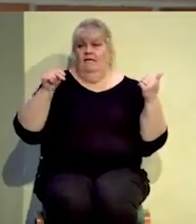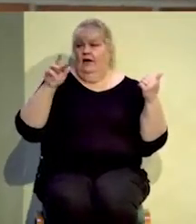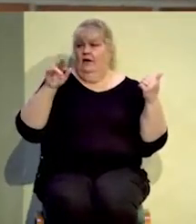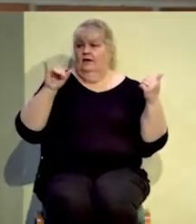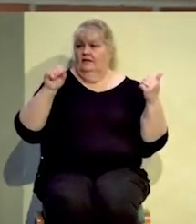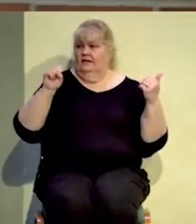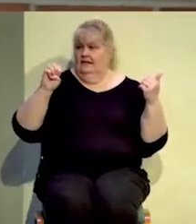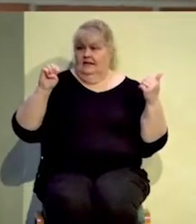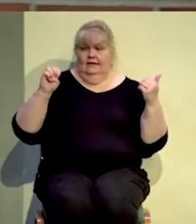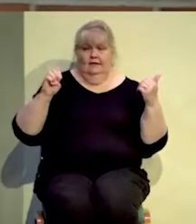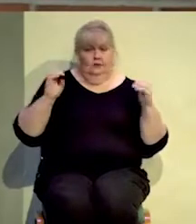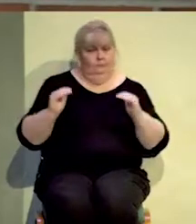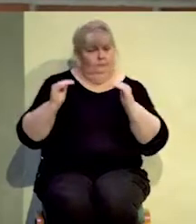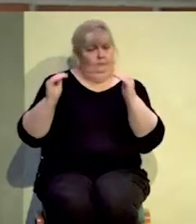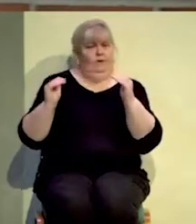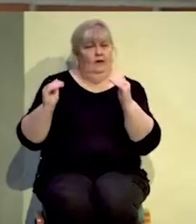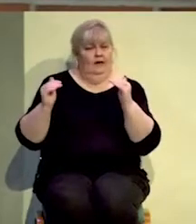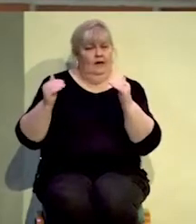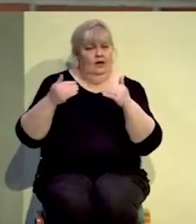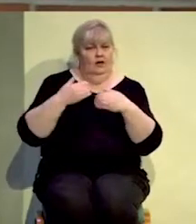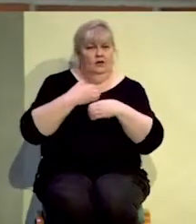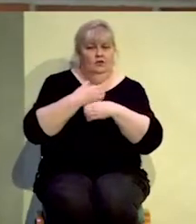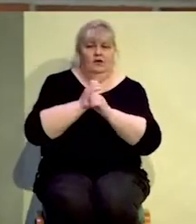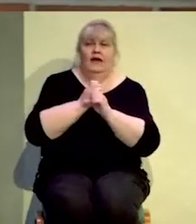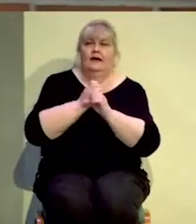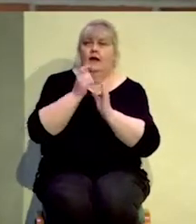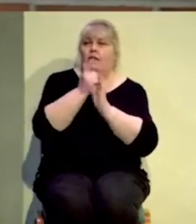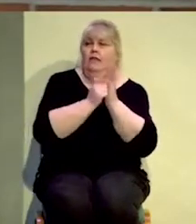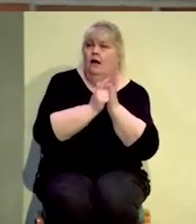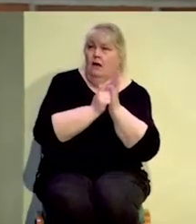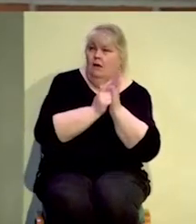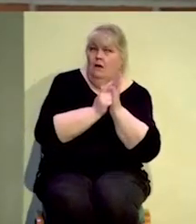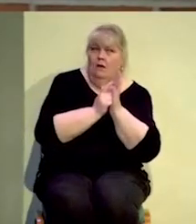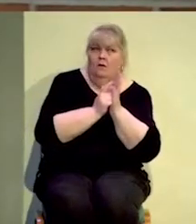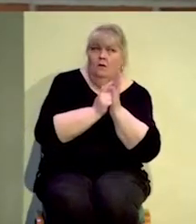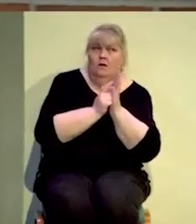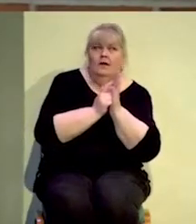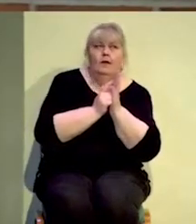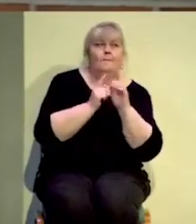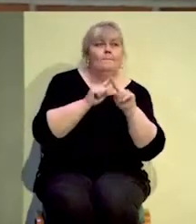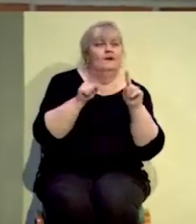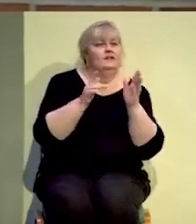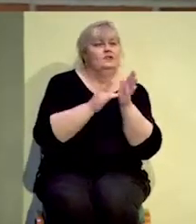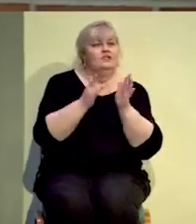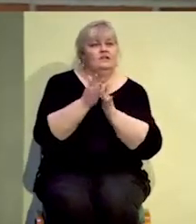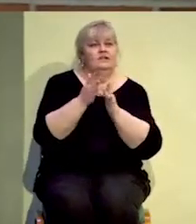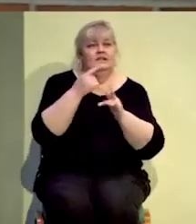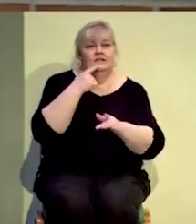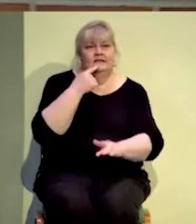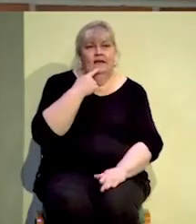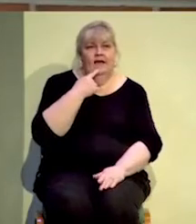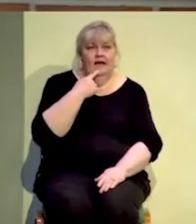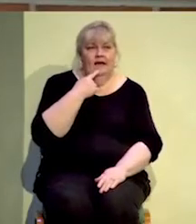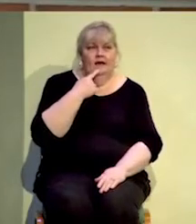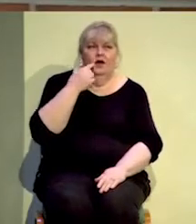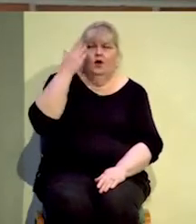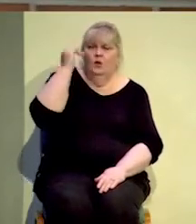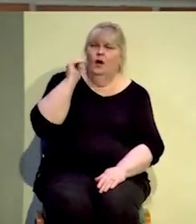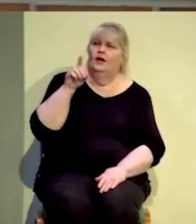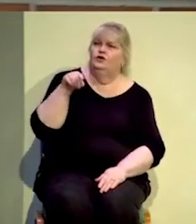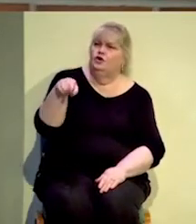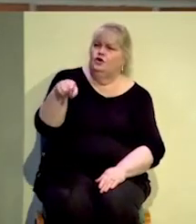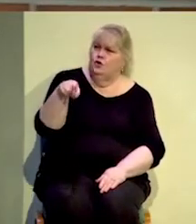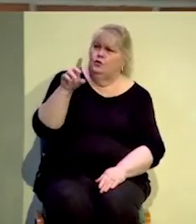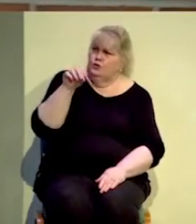taking it to the next level, creating a law out of it, and notice the response of Jesus. He answered them, And why do you